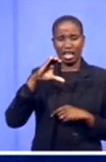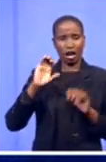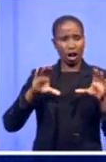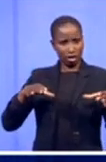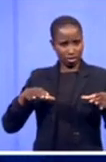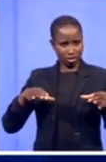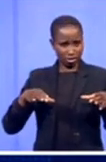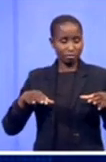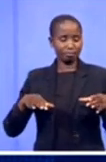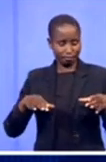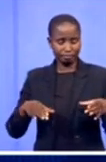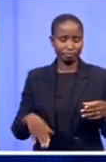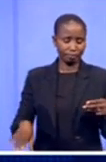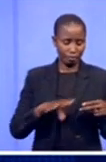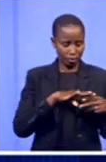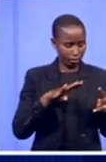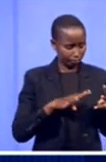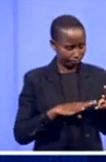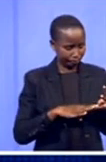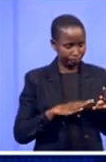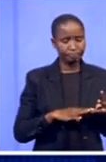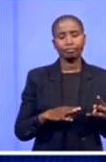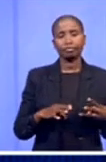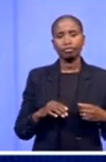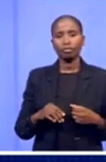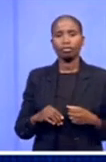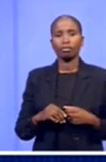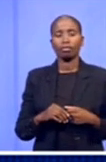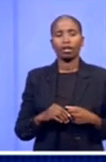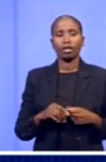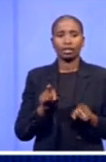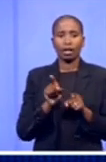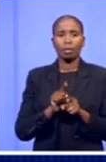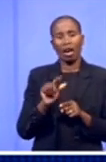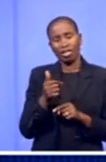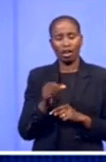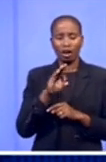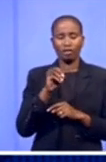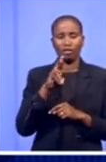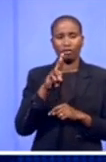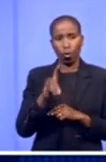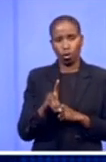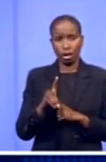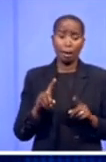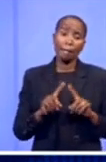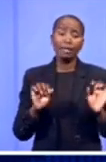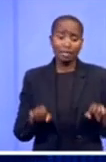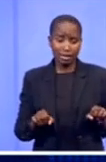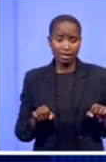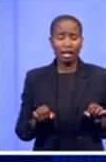other automotives like Ford, but also the fact that we are a diverse economy. So in manufacturing, for instance,